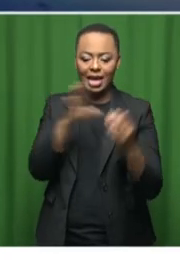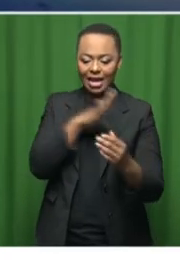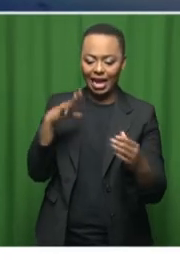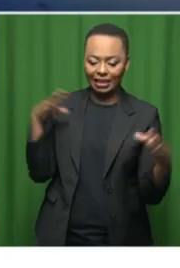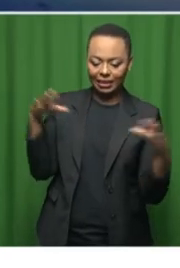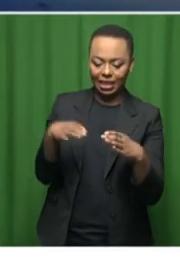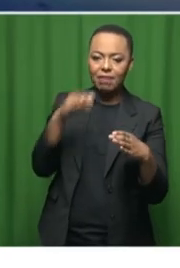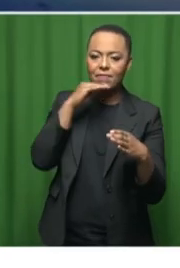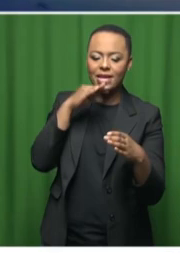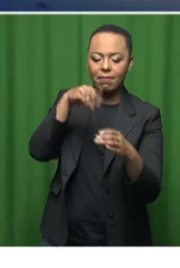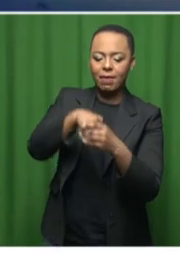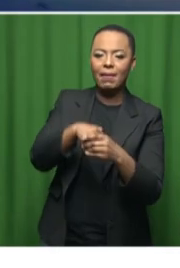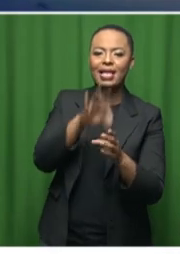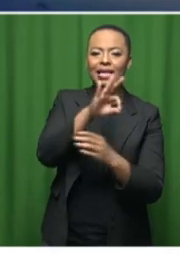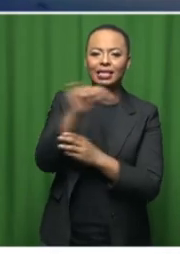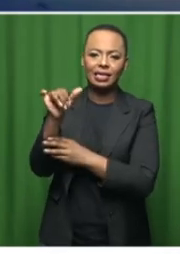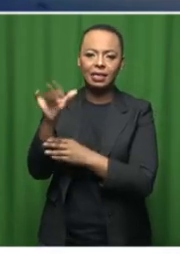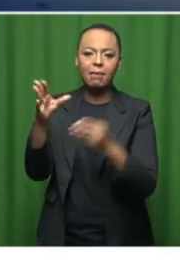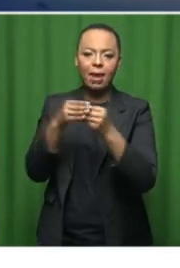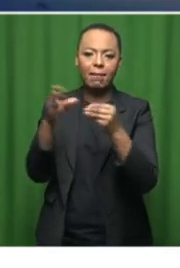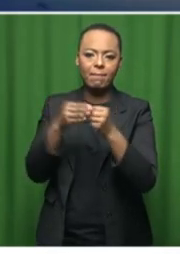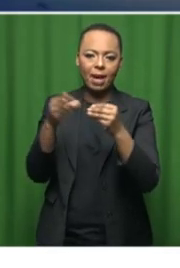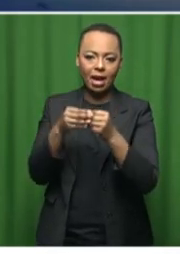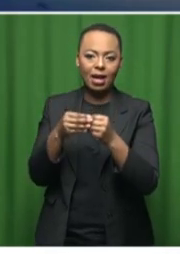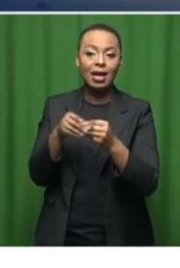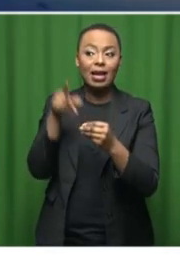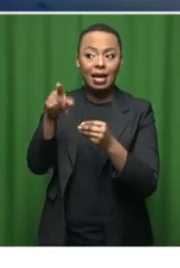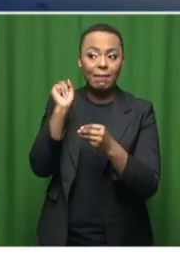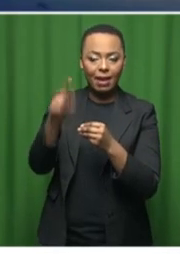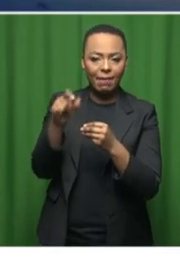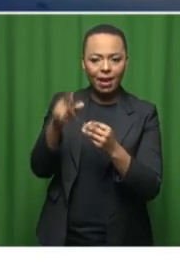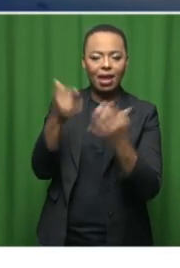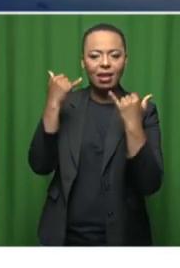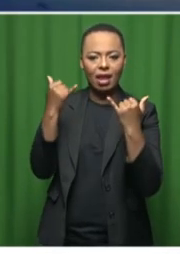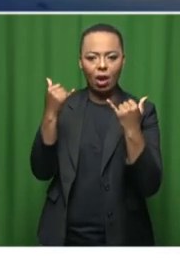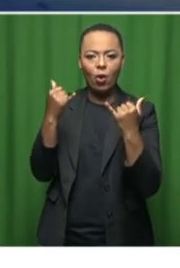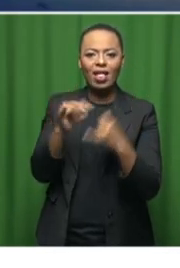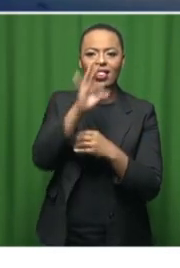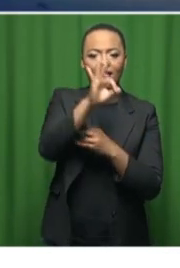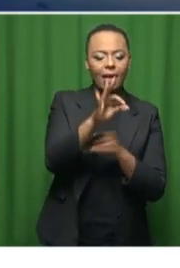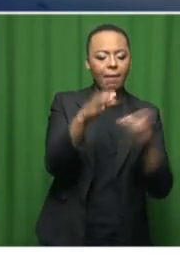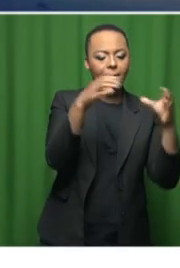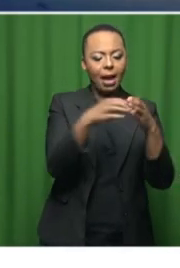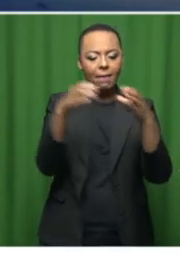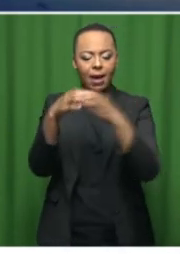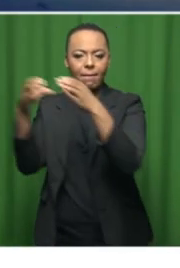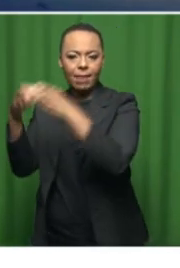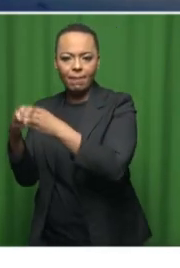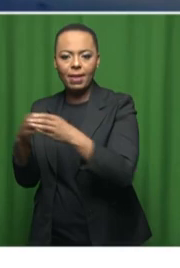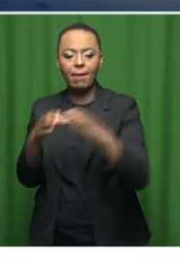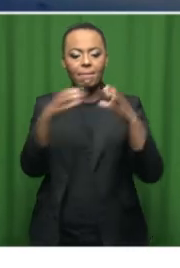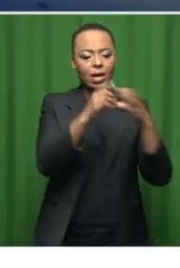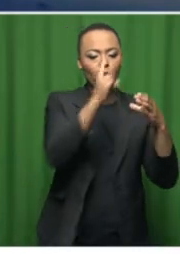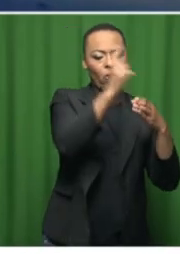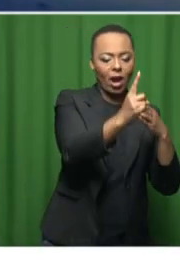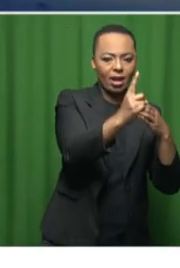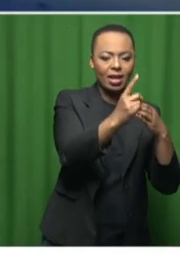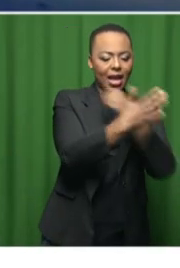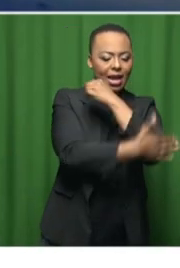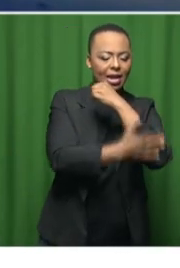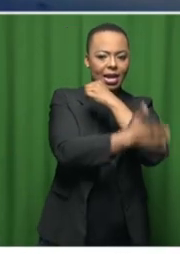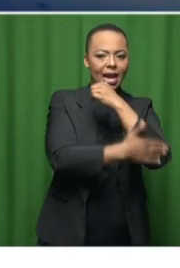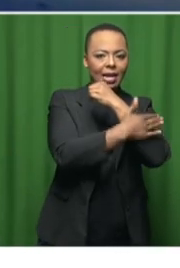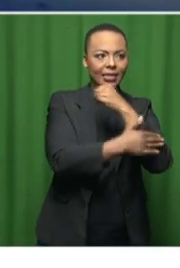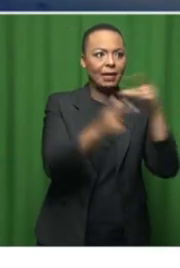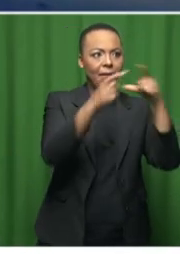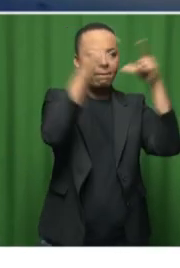which consists of 36 members. And those members are elected in terms of three parts, categories. Part one will be for countries that are big